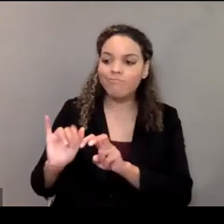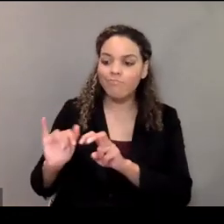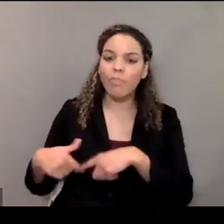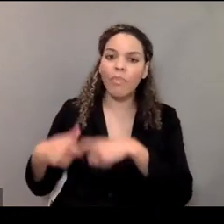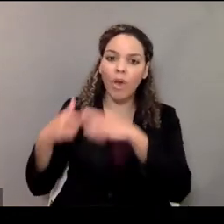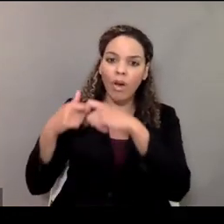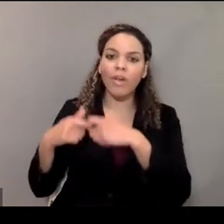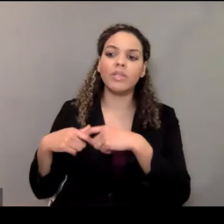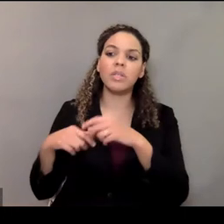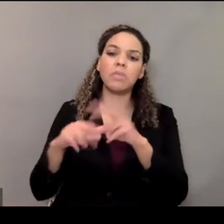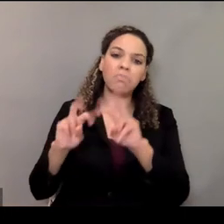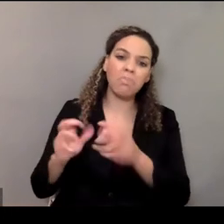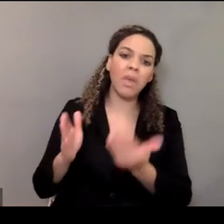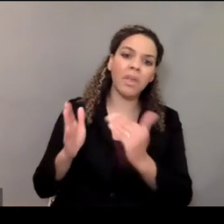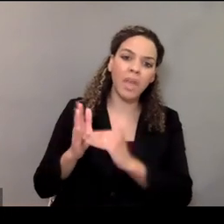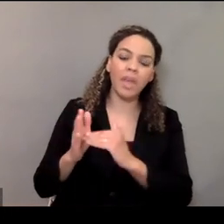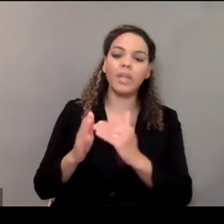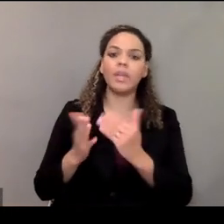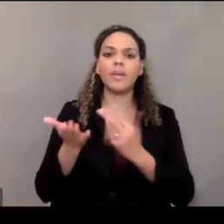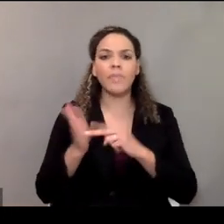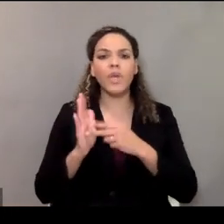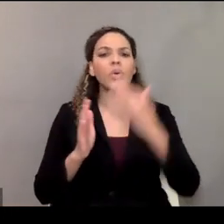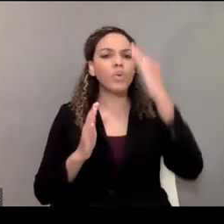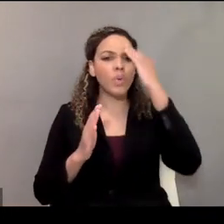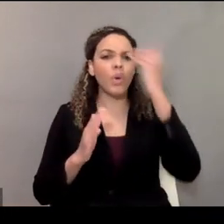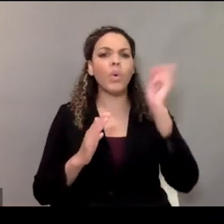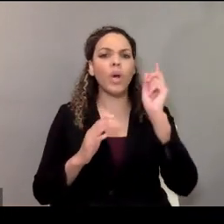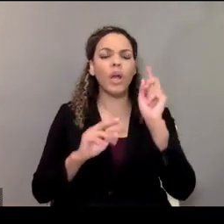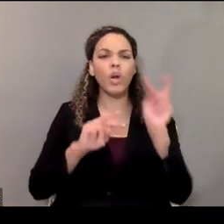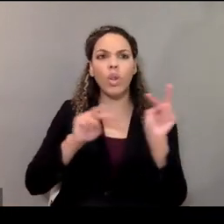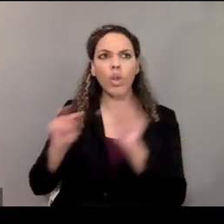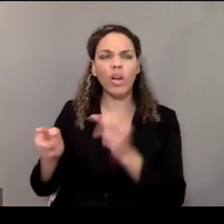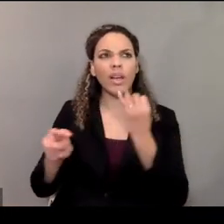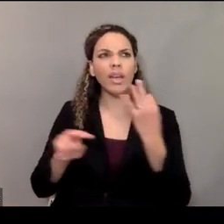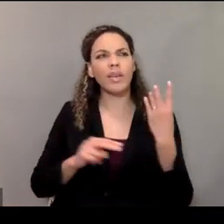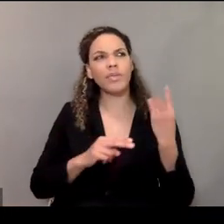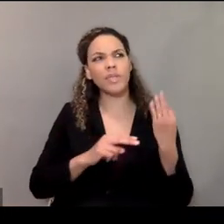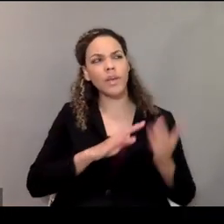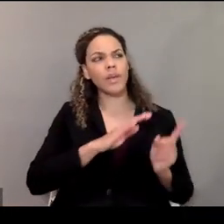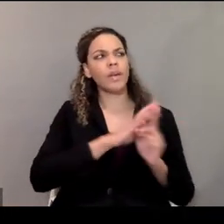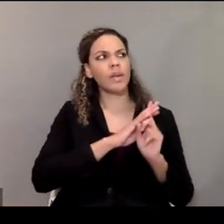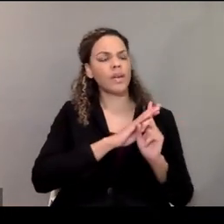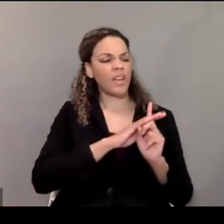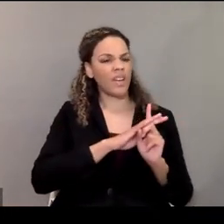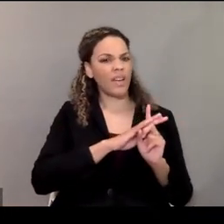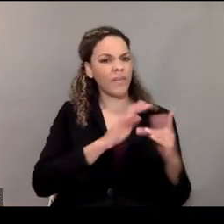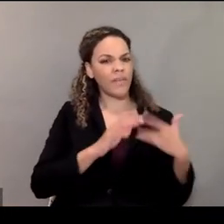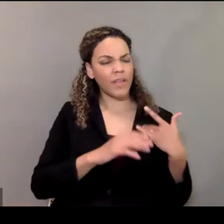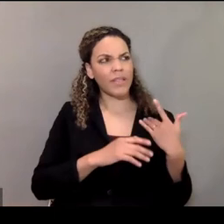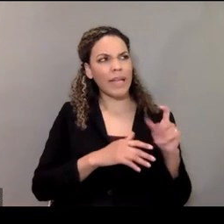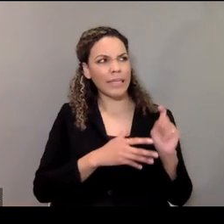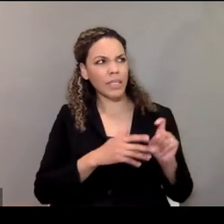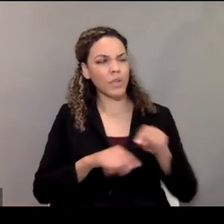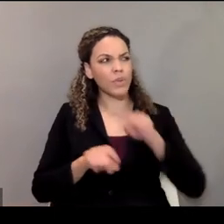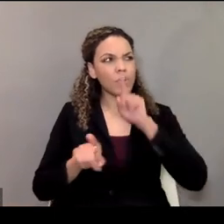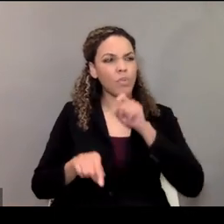know where to look if something comes up and you feel that it's necessary for